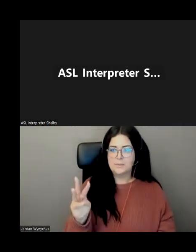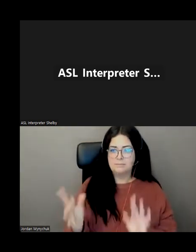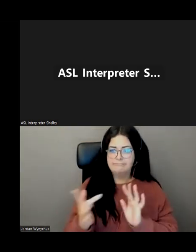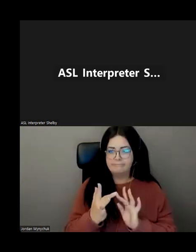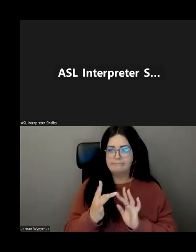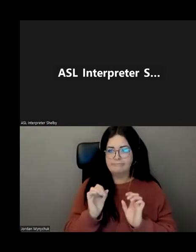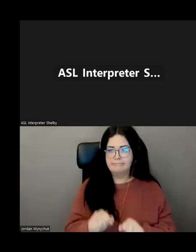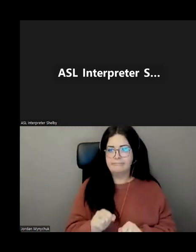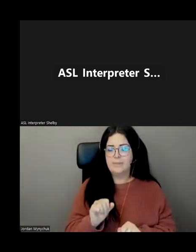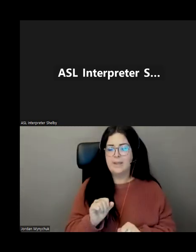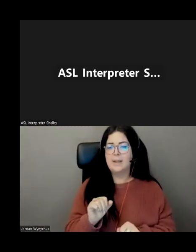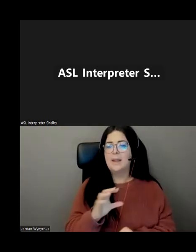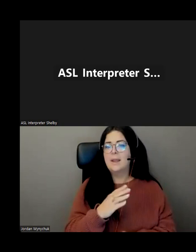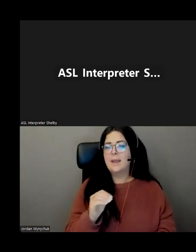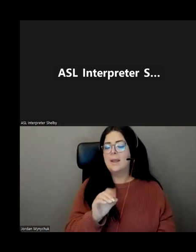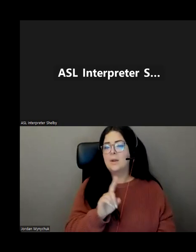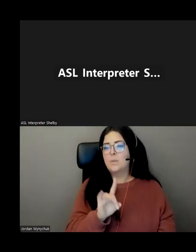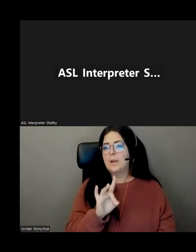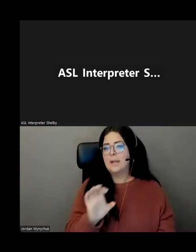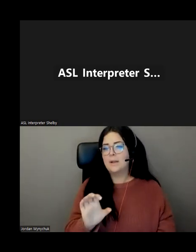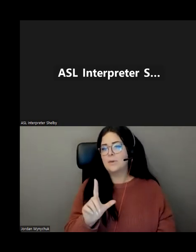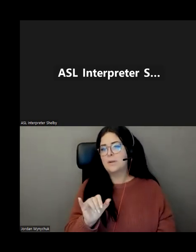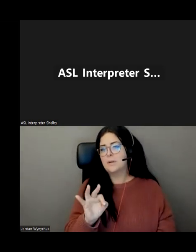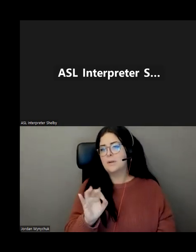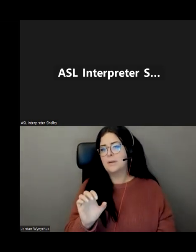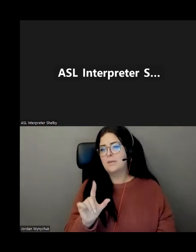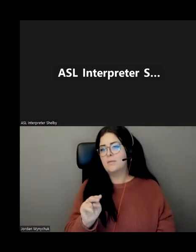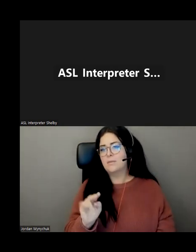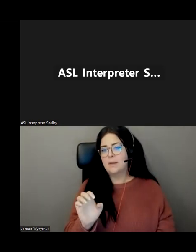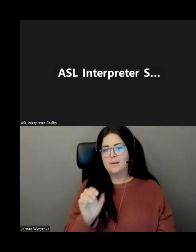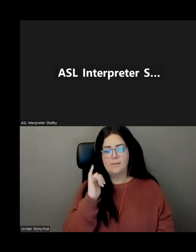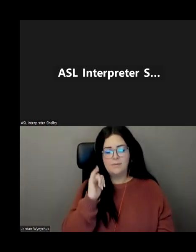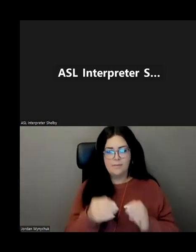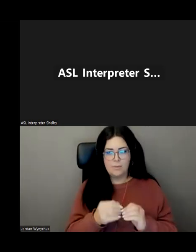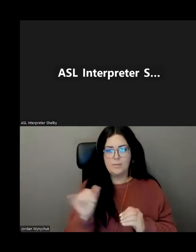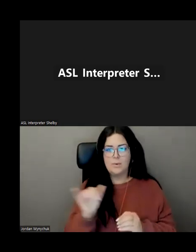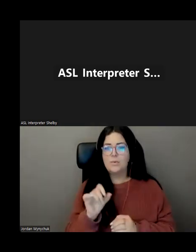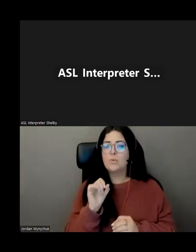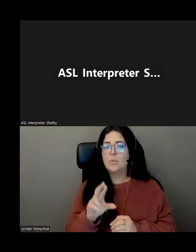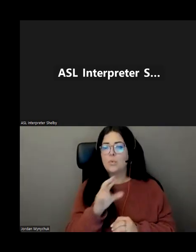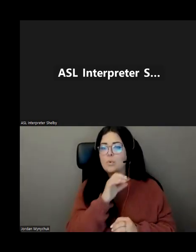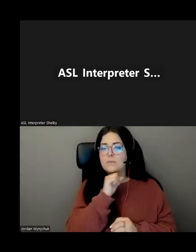the generic 1-800 lifeline number and the specific seniors nl lifeline number